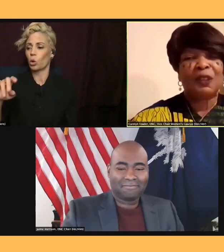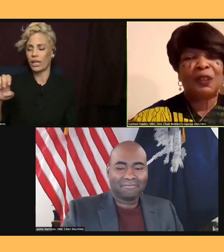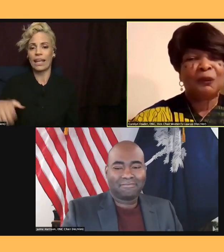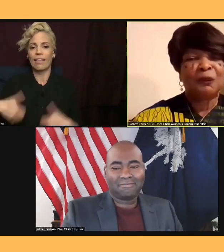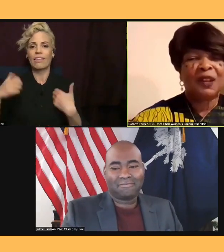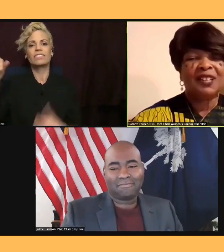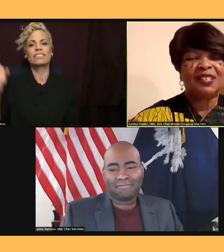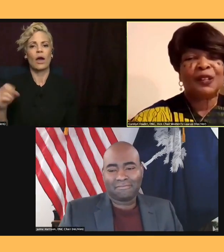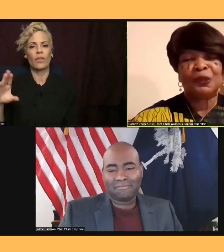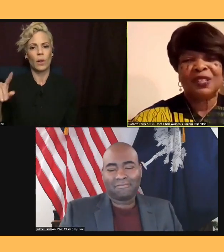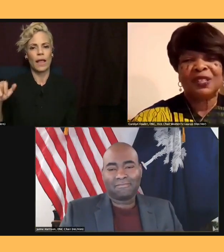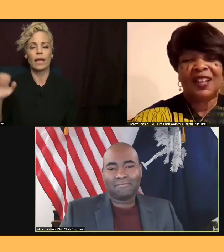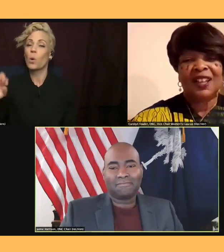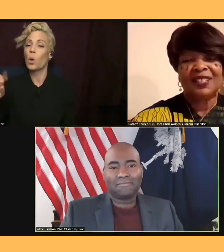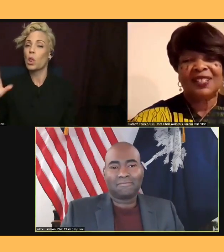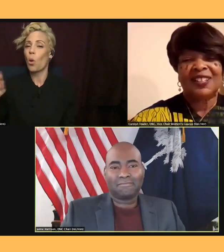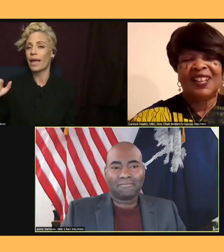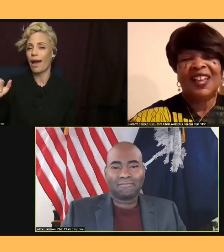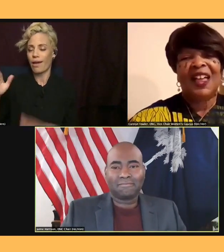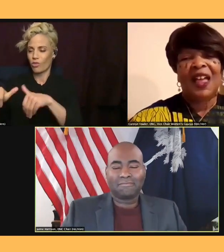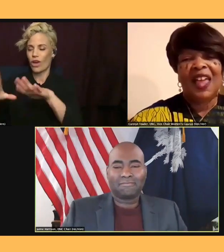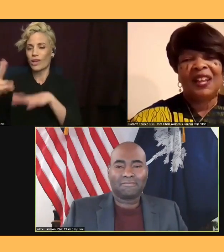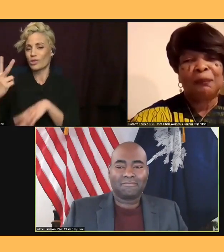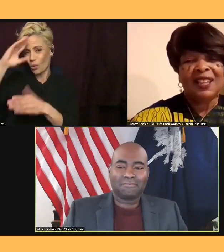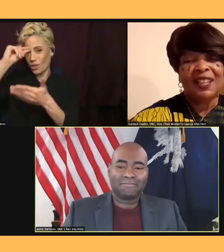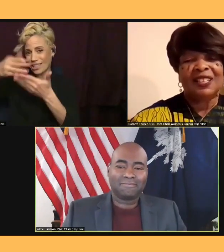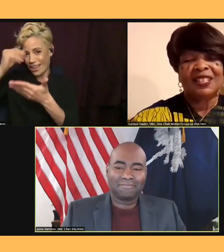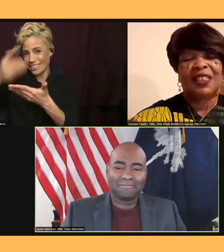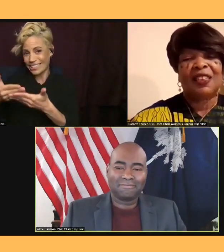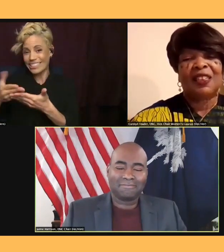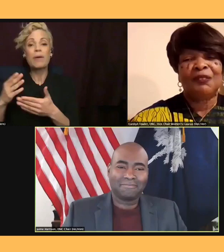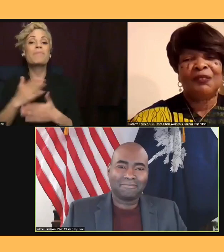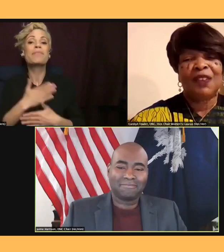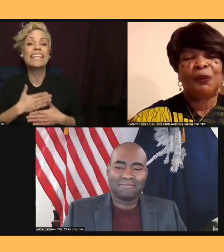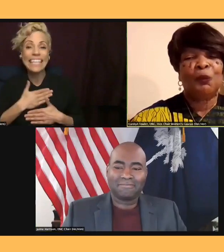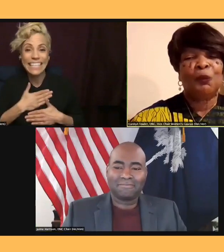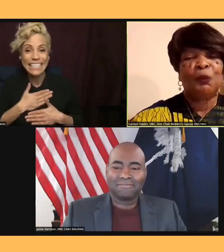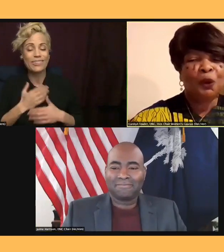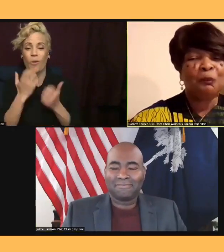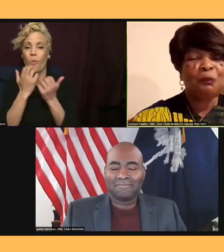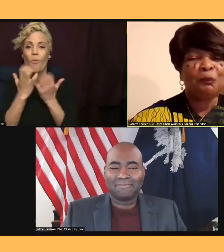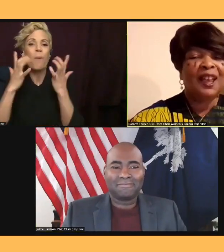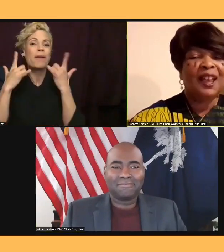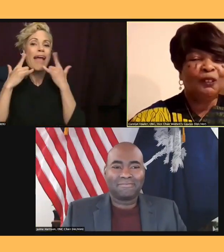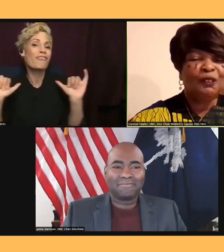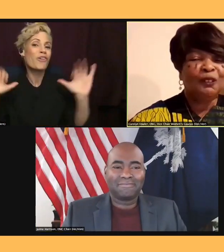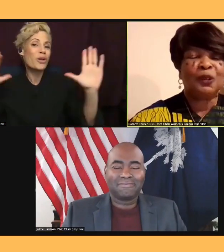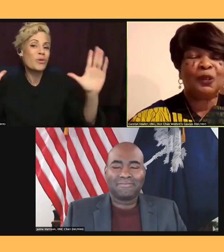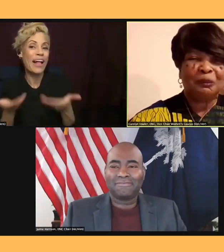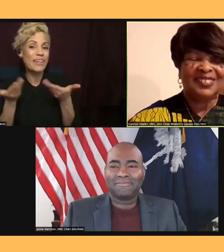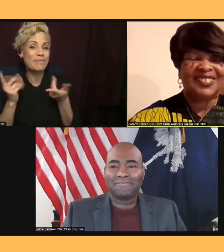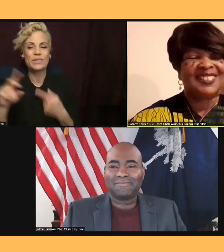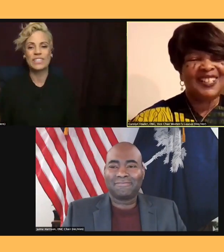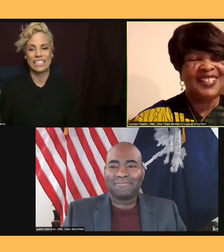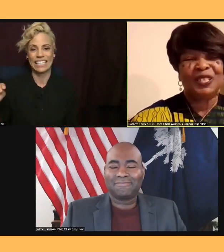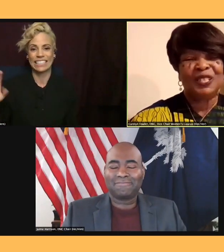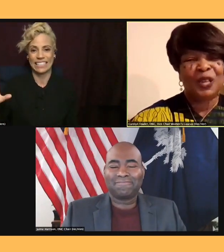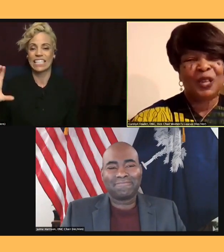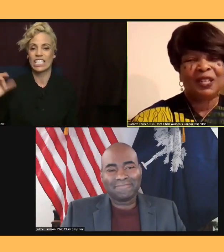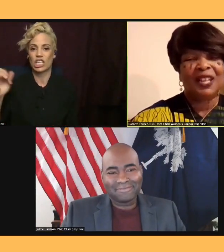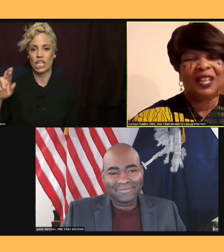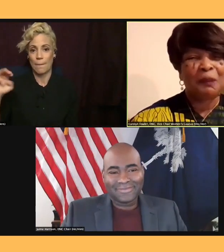sons. And please give a warm California welcome to DNC Chairman Jamie Harrison.